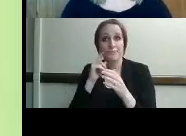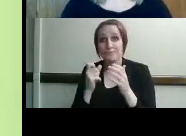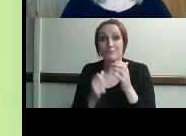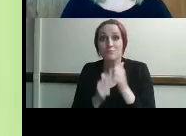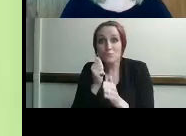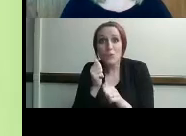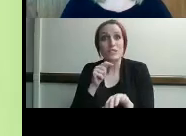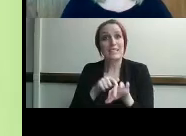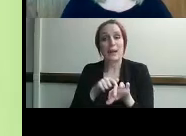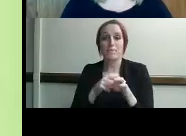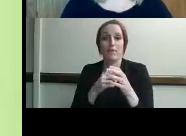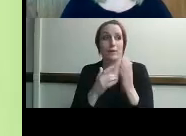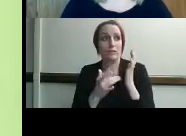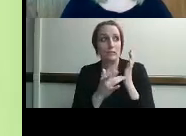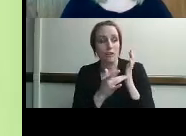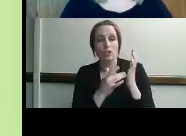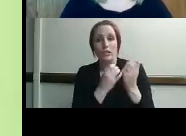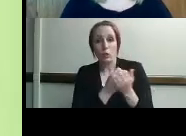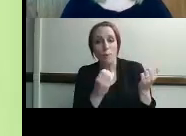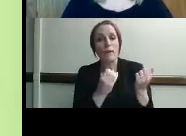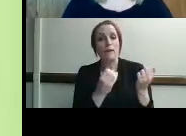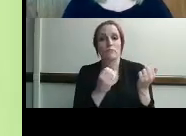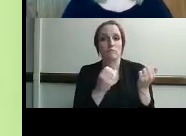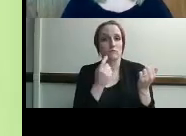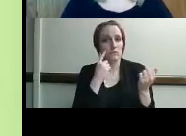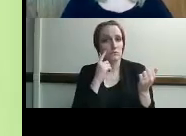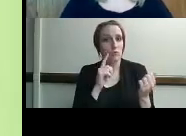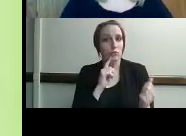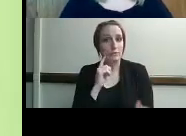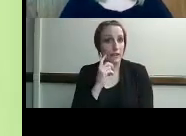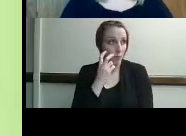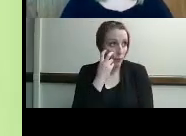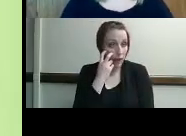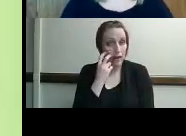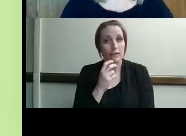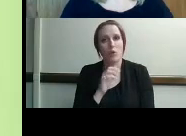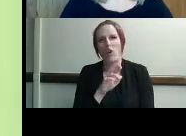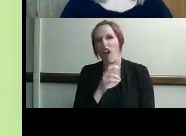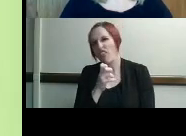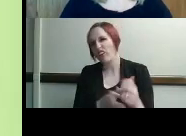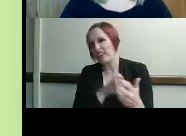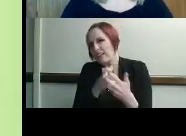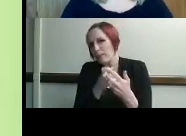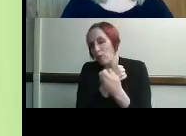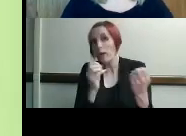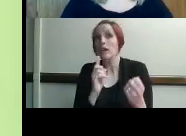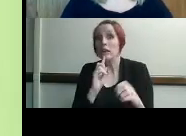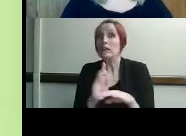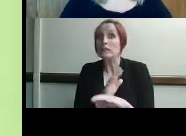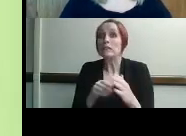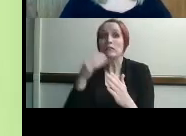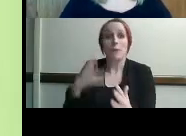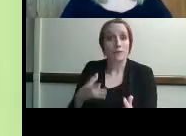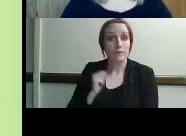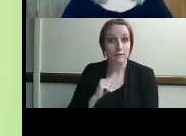equipment specifically for deafblind or other adaptive equipment it's expensive um and this is a